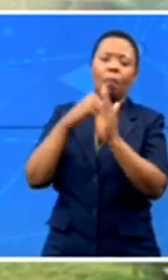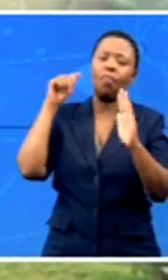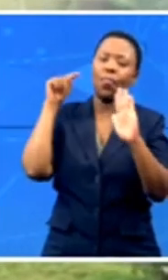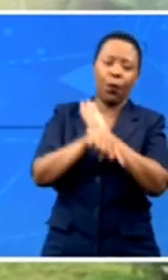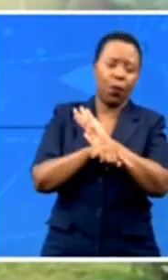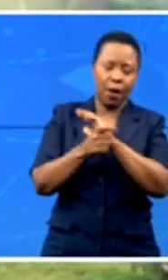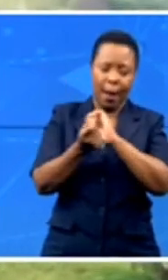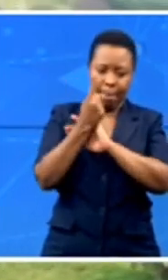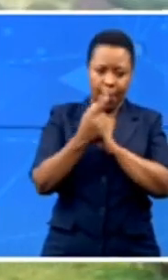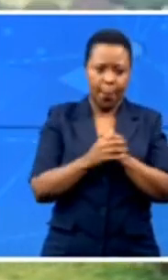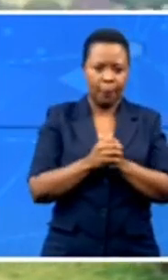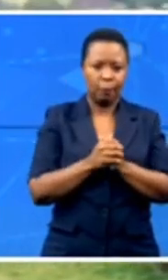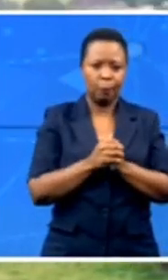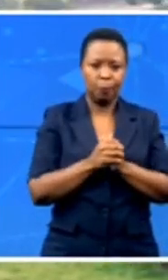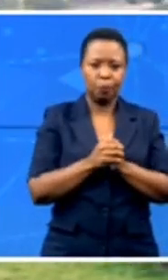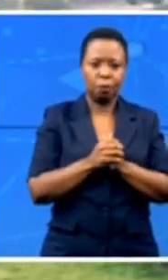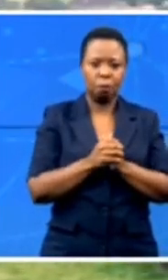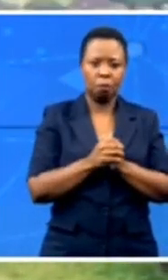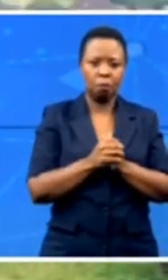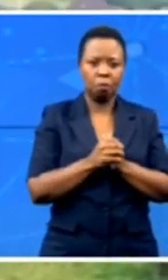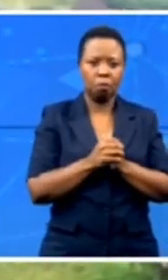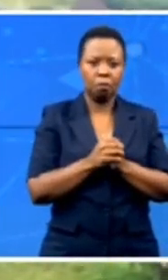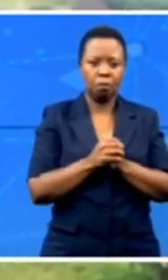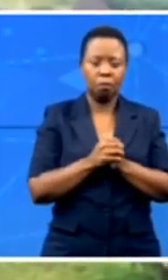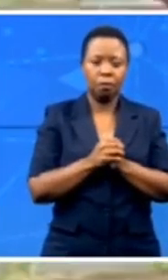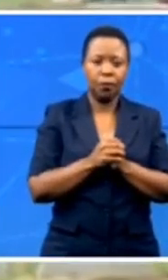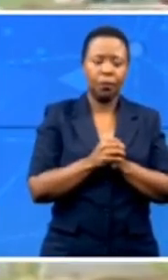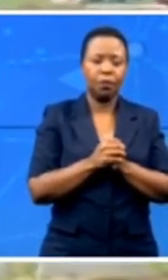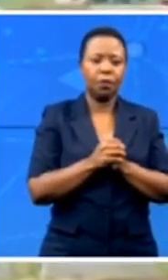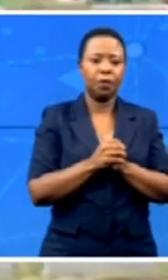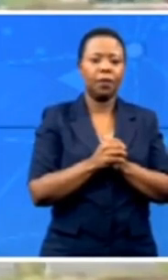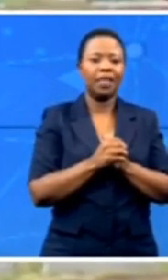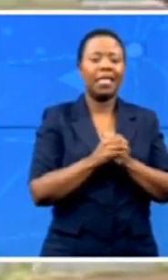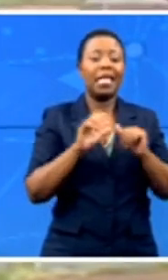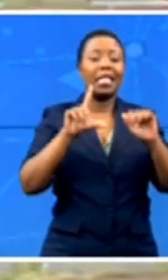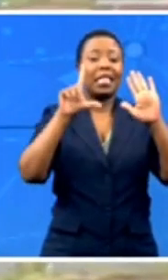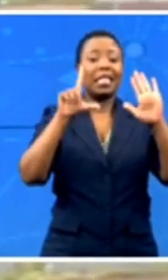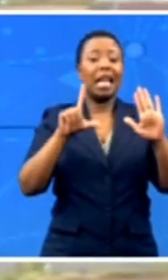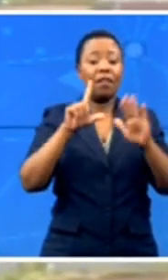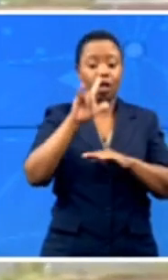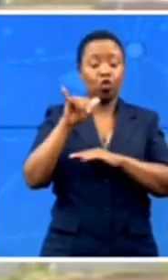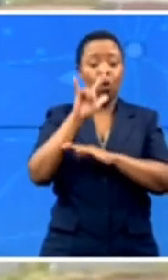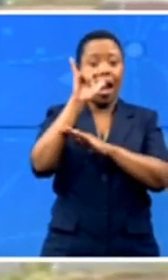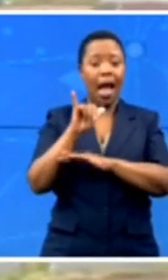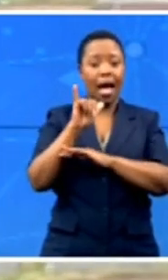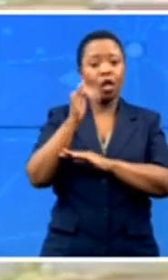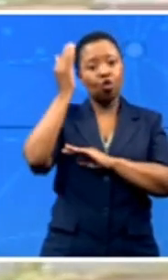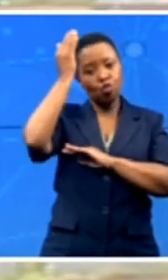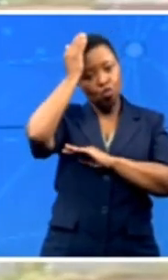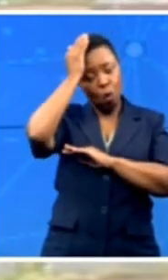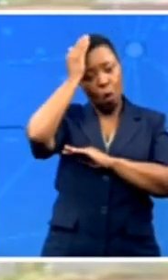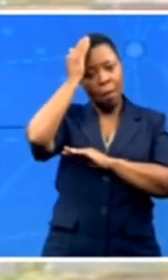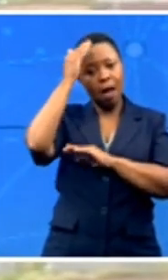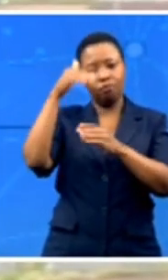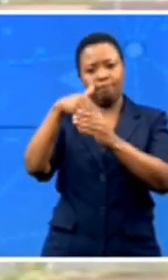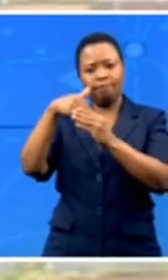Shortly before a midnight deadline on the 7th of July, Zuma left his homestead in Nkandla in a convoy of cars to hand